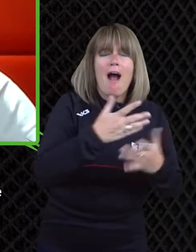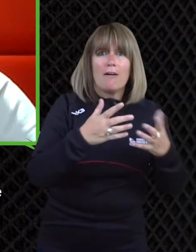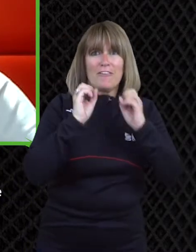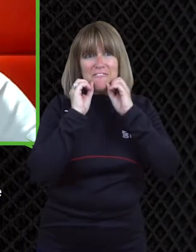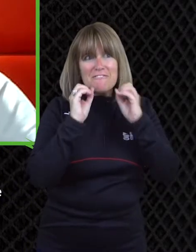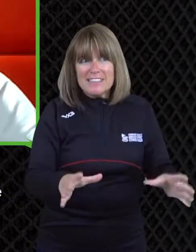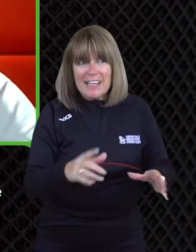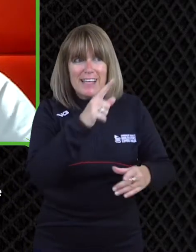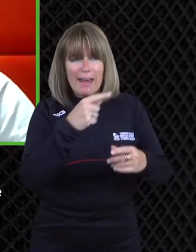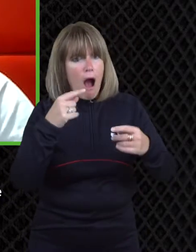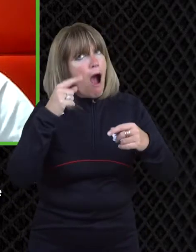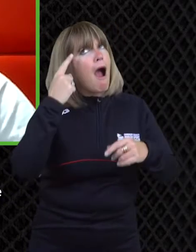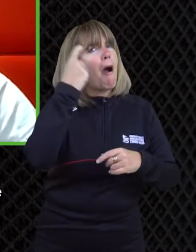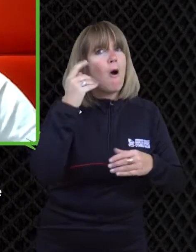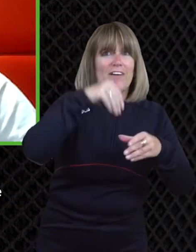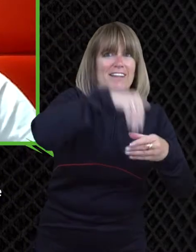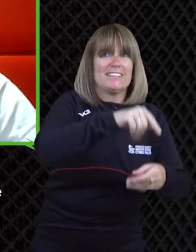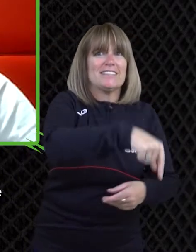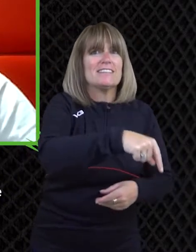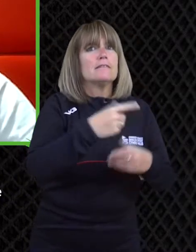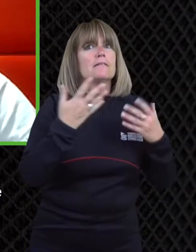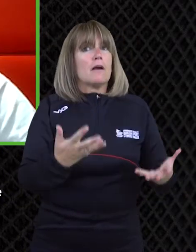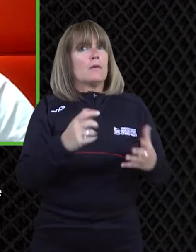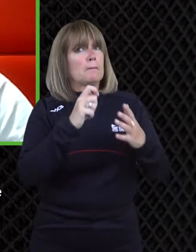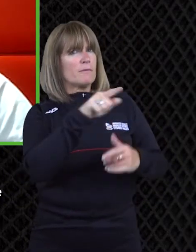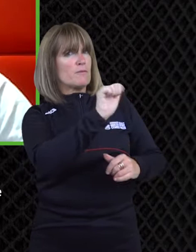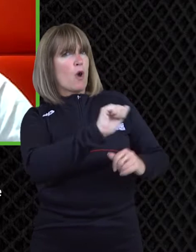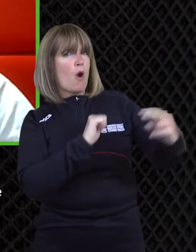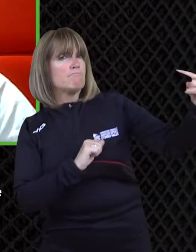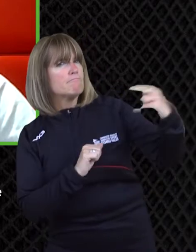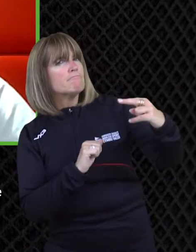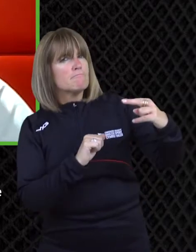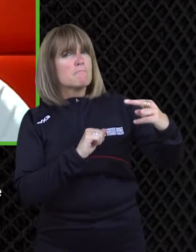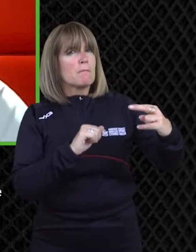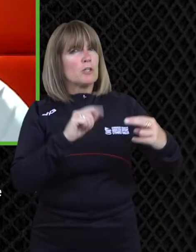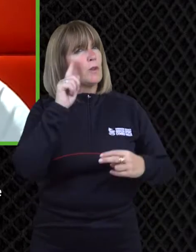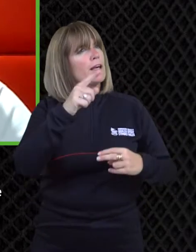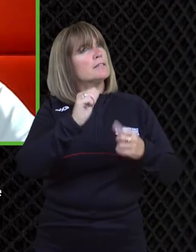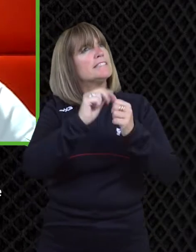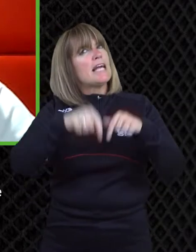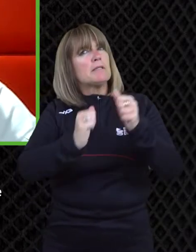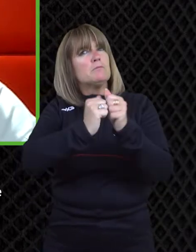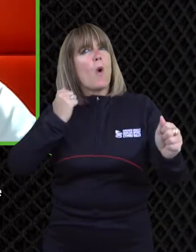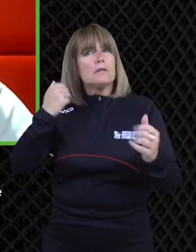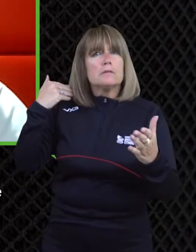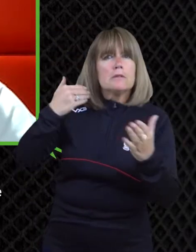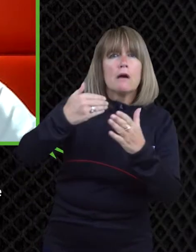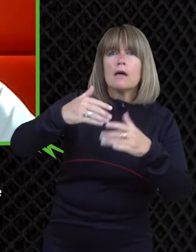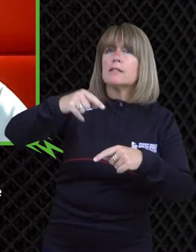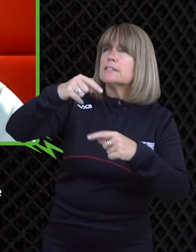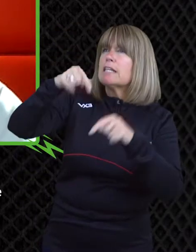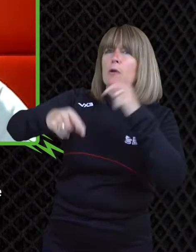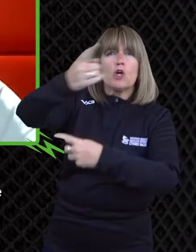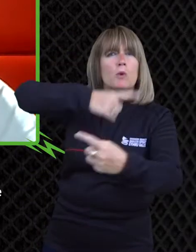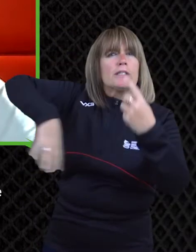pete from your perspective how far do you think you know the perception of disability sport and the